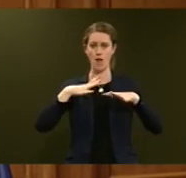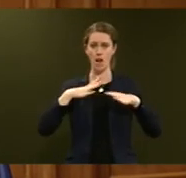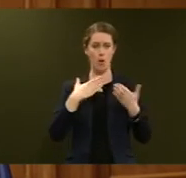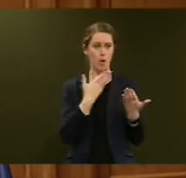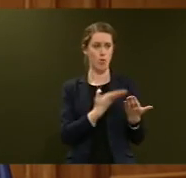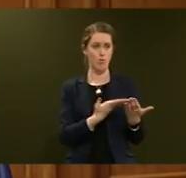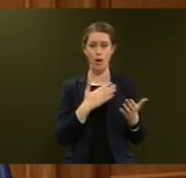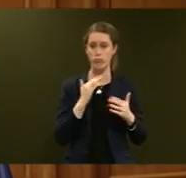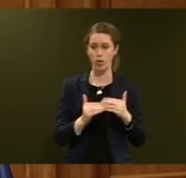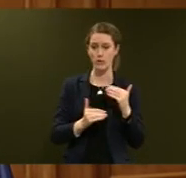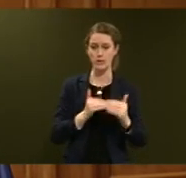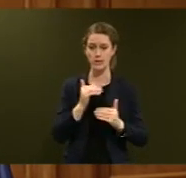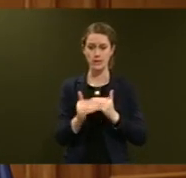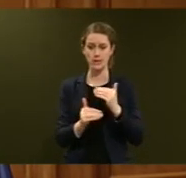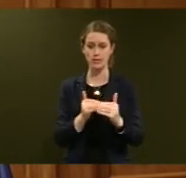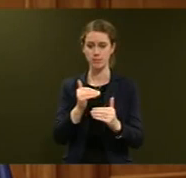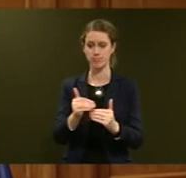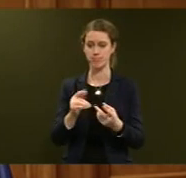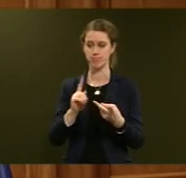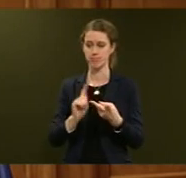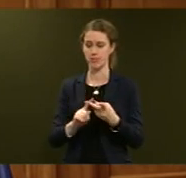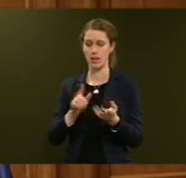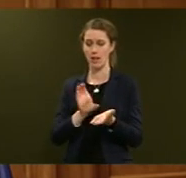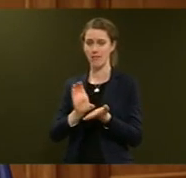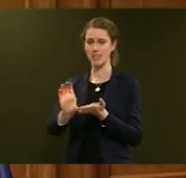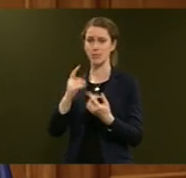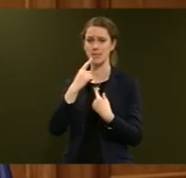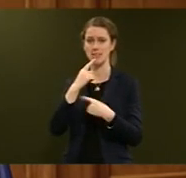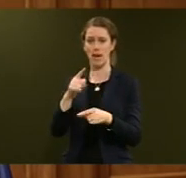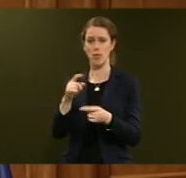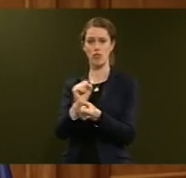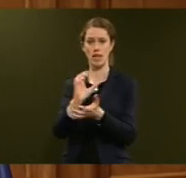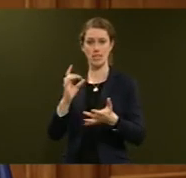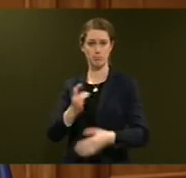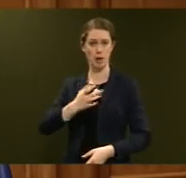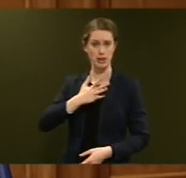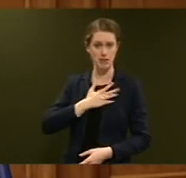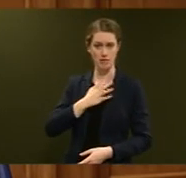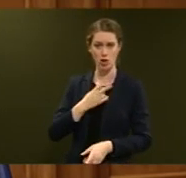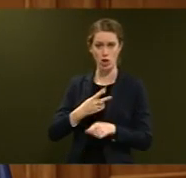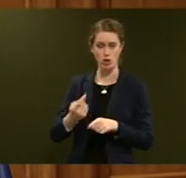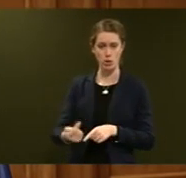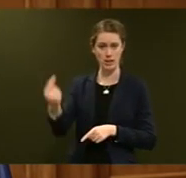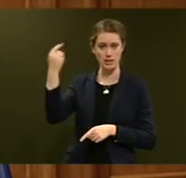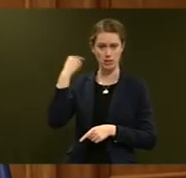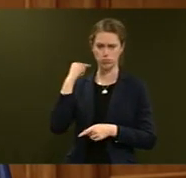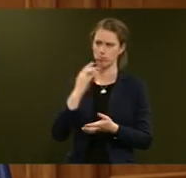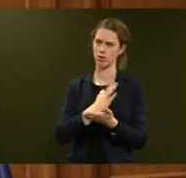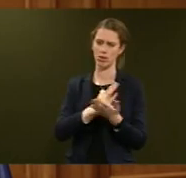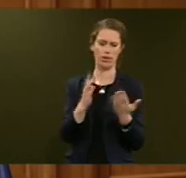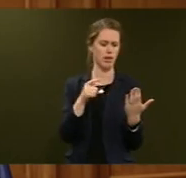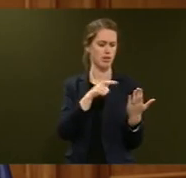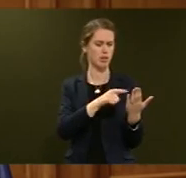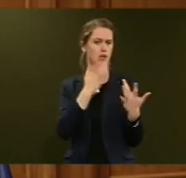processes, the investment statement released by myself two weeks ago are a clear reflection